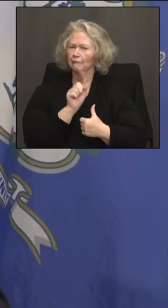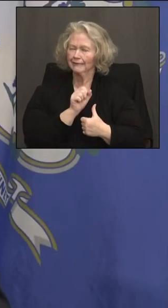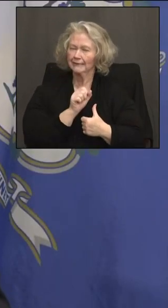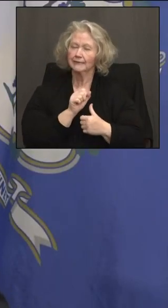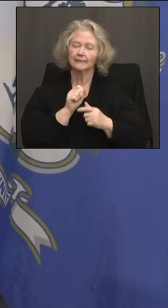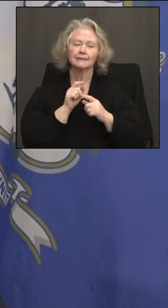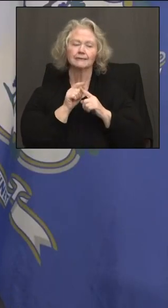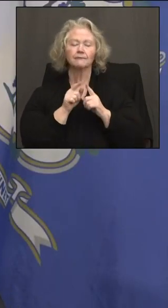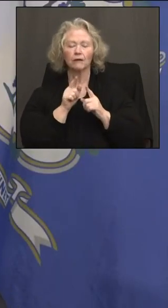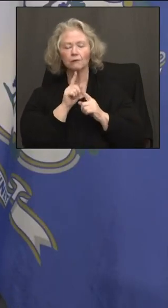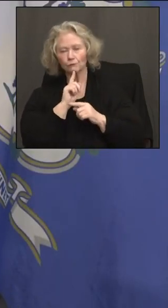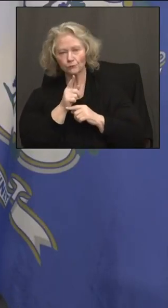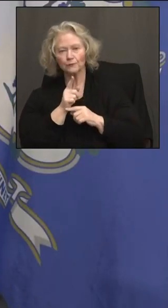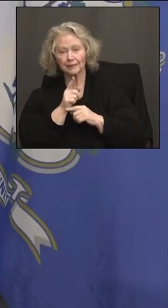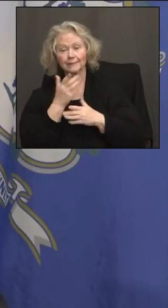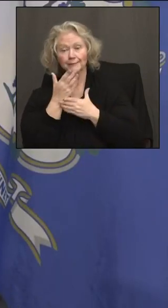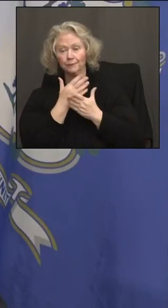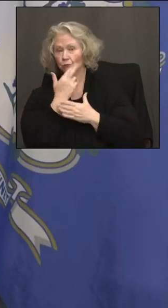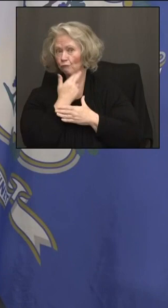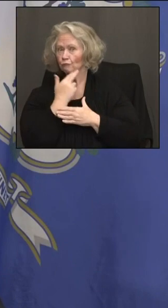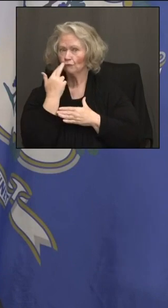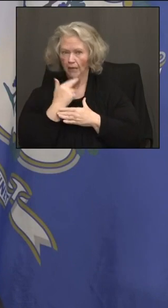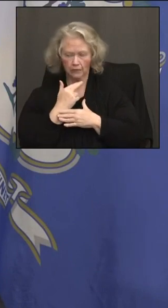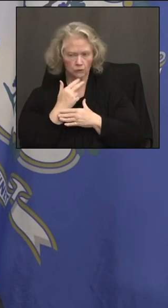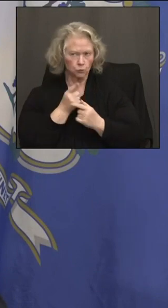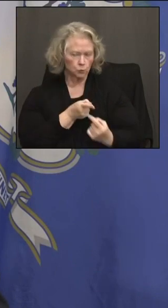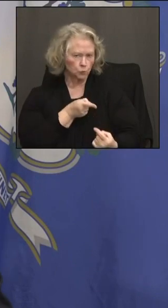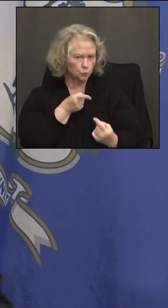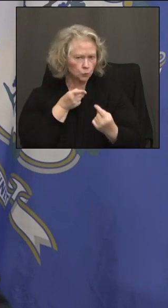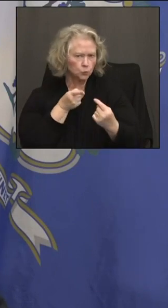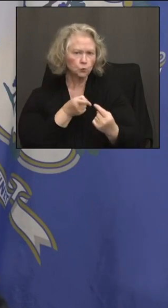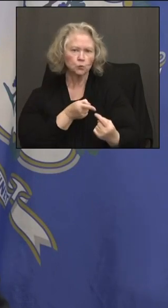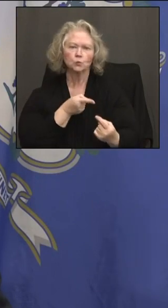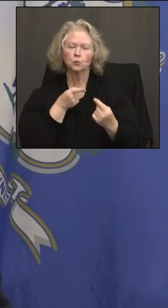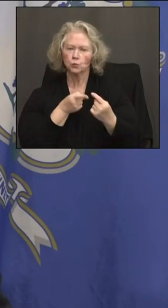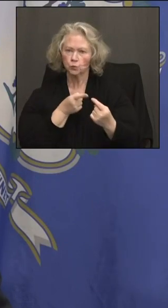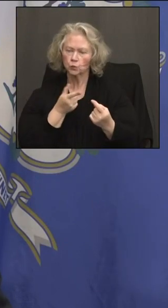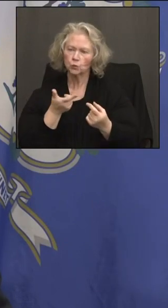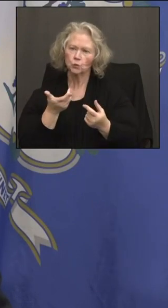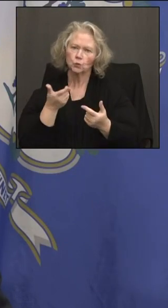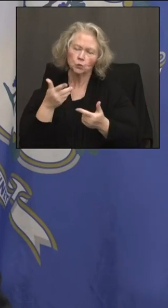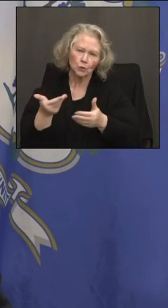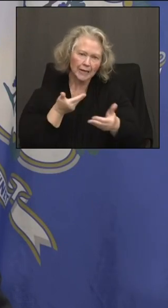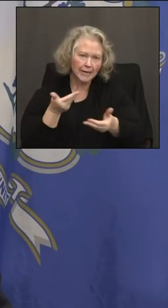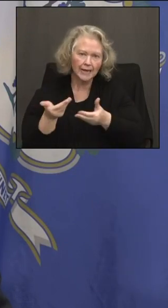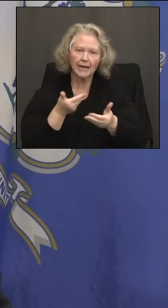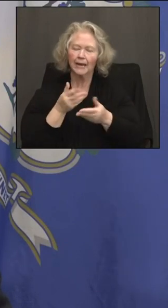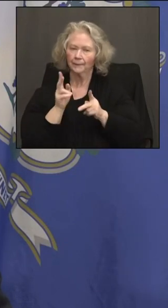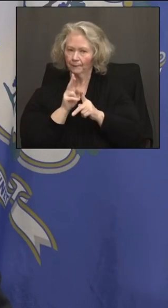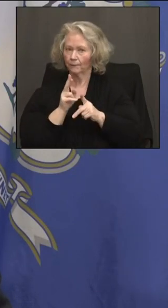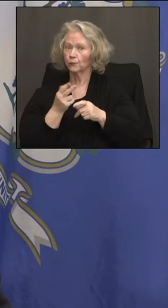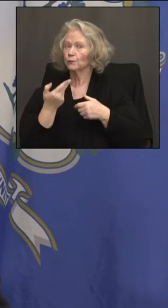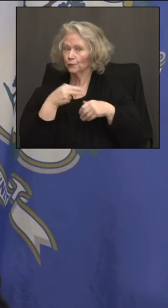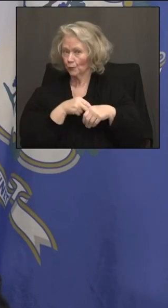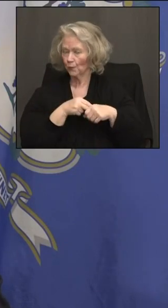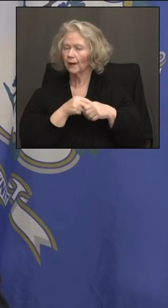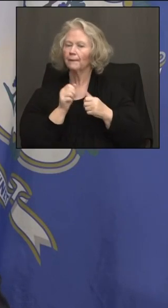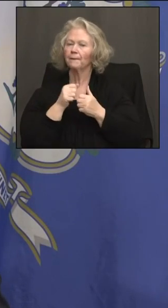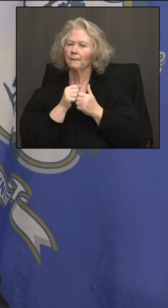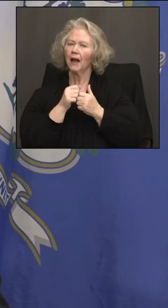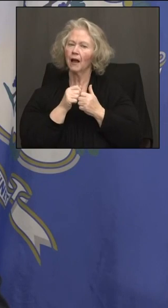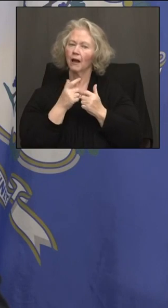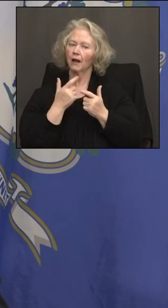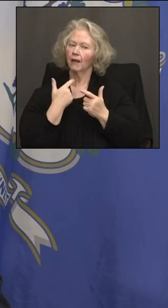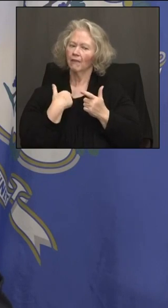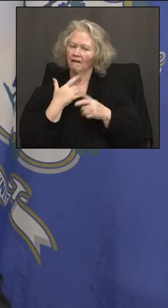Look, there's no question that some of the restaurants are having a tougher time recruiting people and getting them on board right now. But we've given them